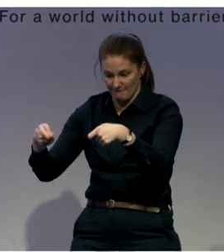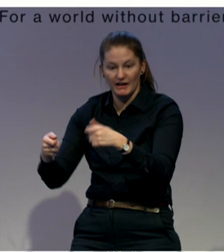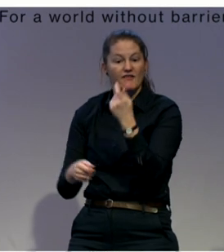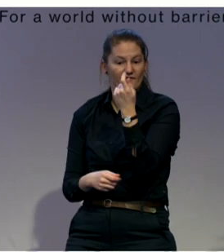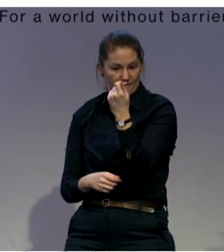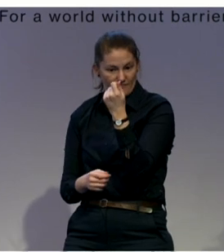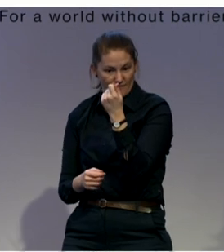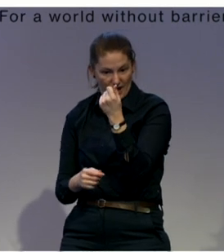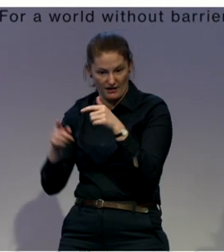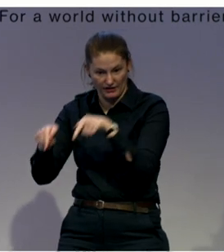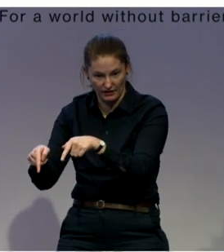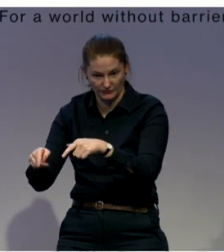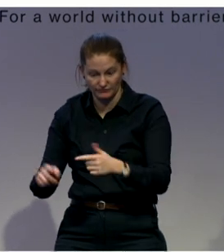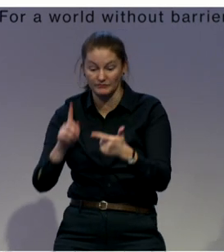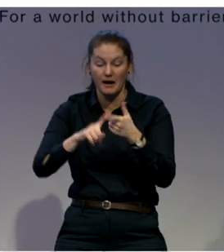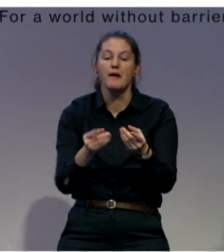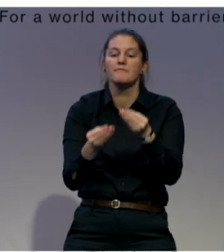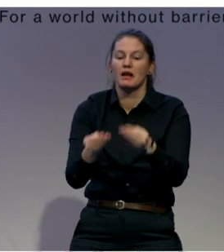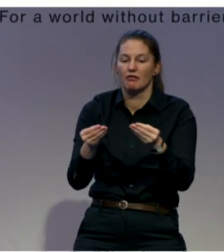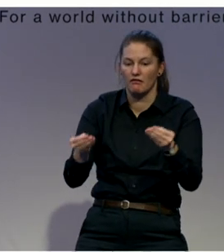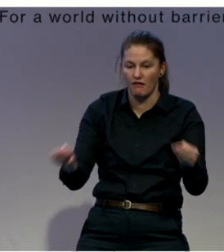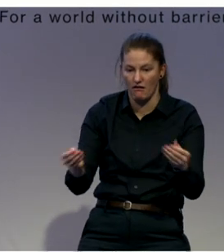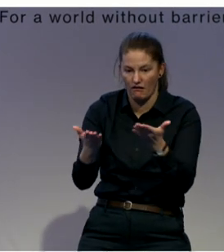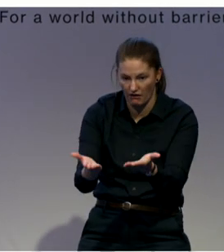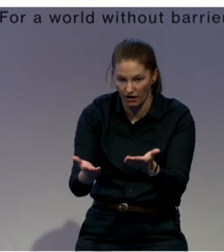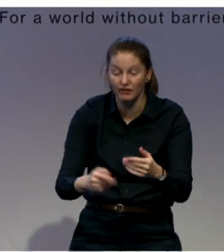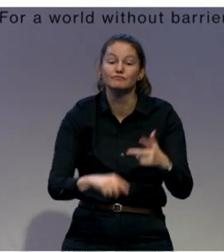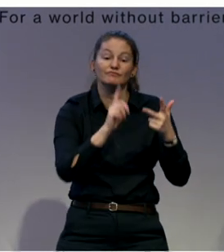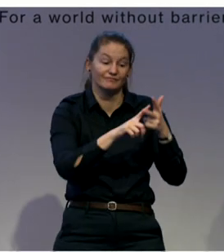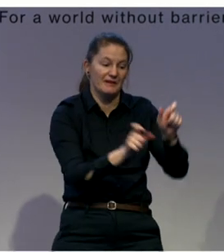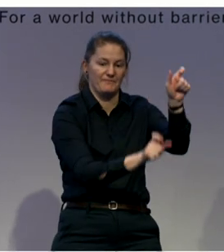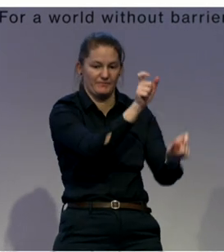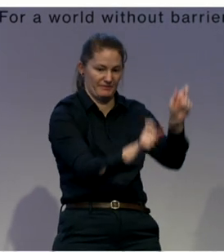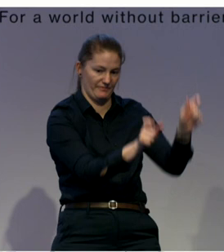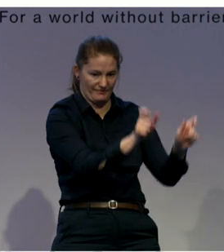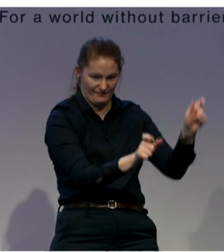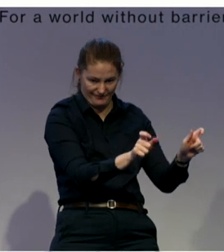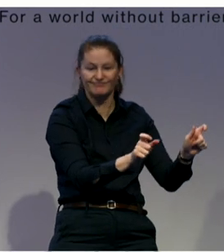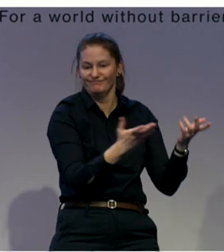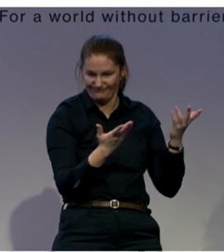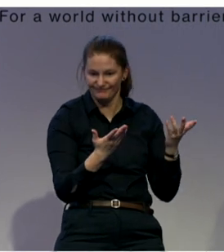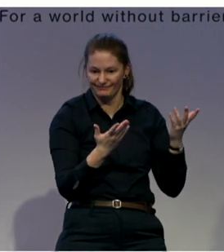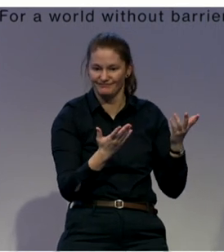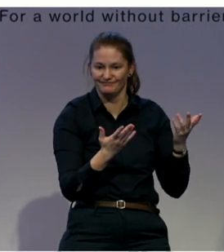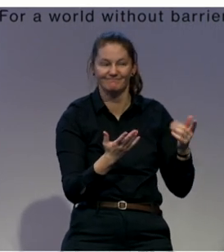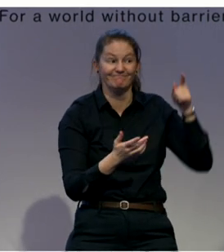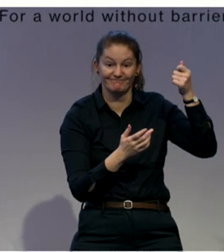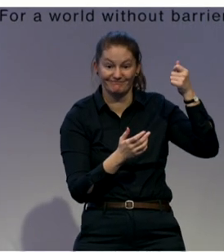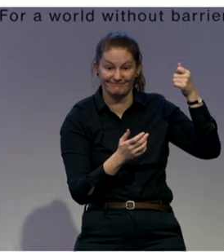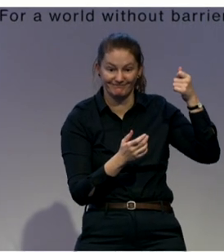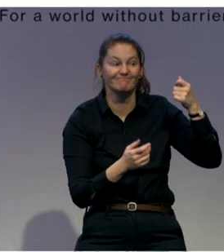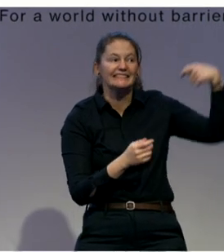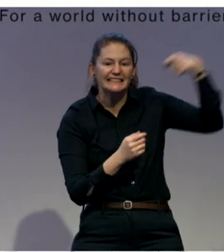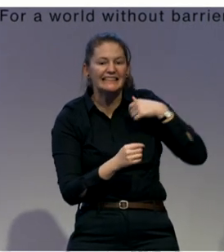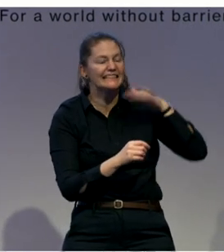stakeholders that DI is possible. Nobody will lose job, nobody will